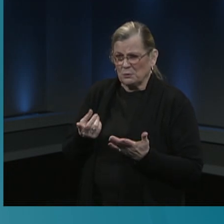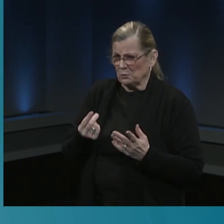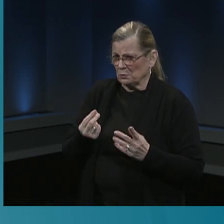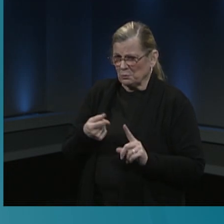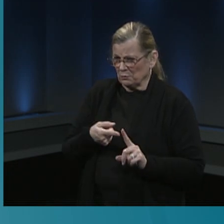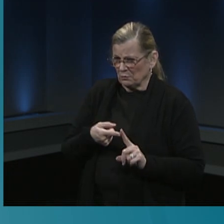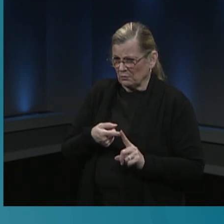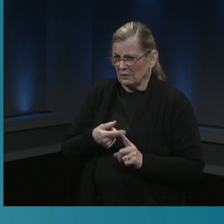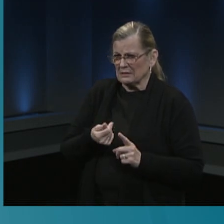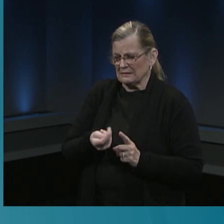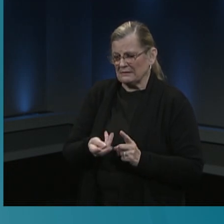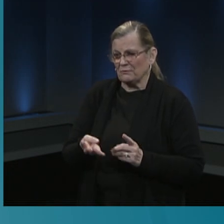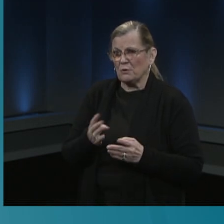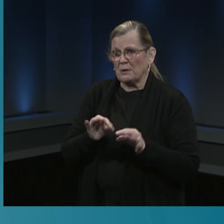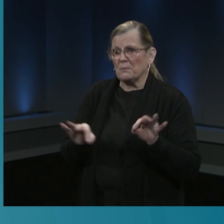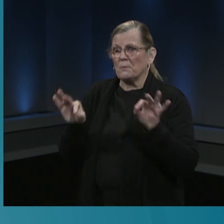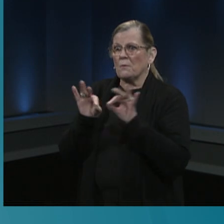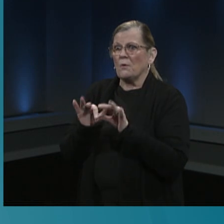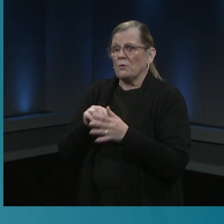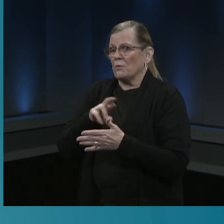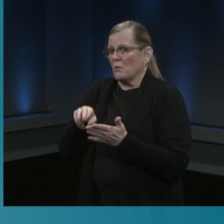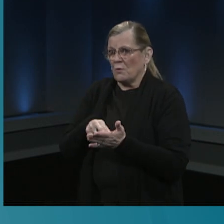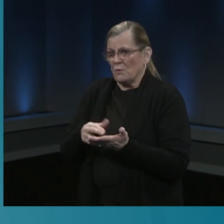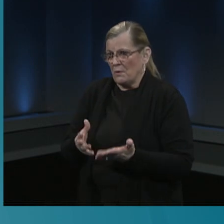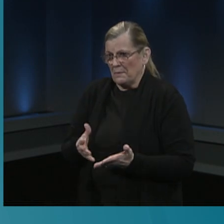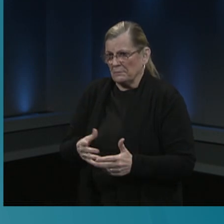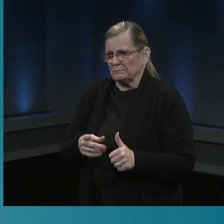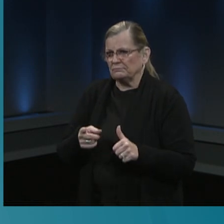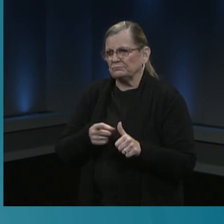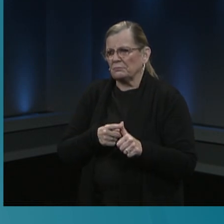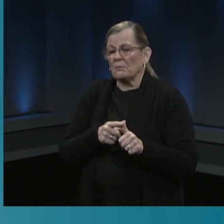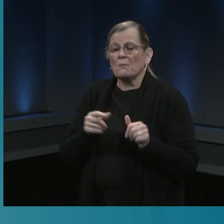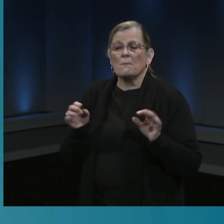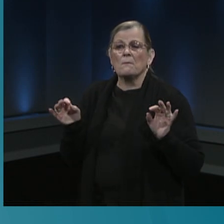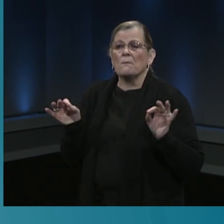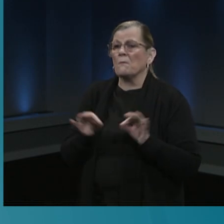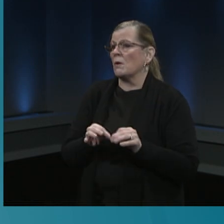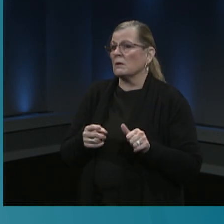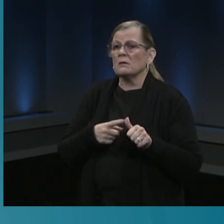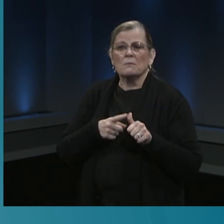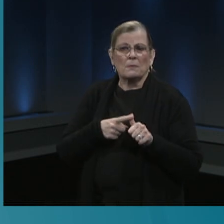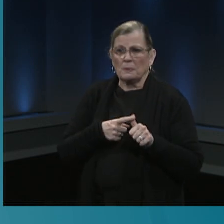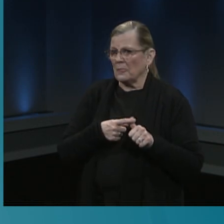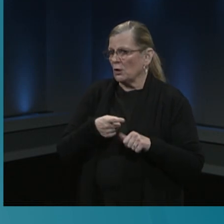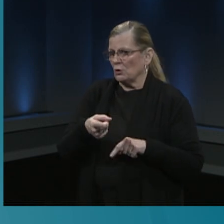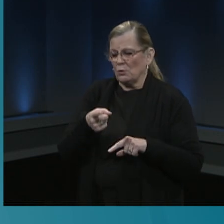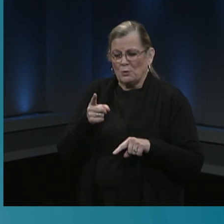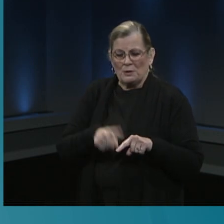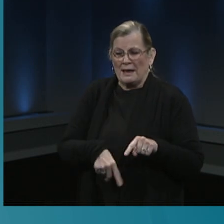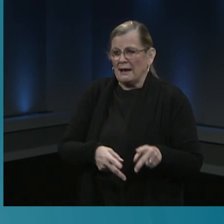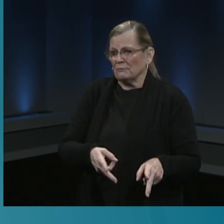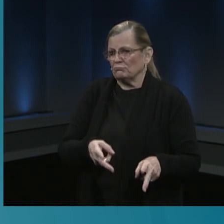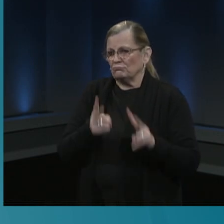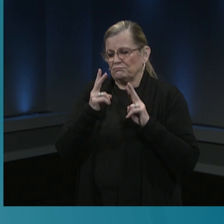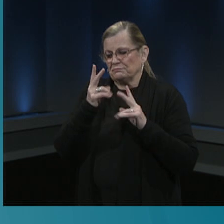understand. And first and importantly, you cannot get COVID-19 from the vaccine, because there is no